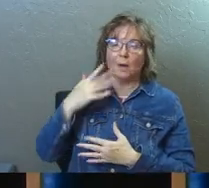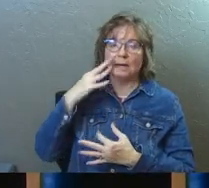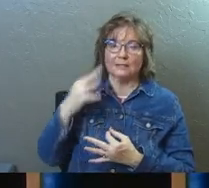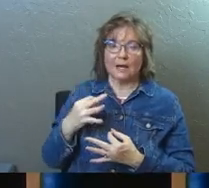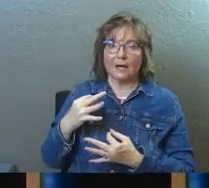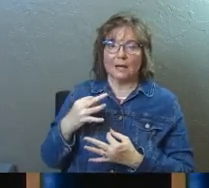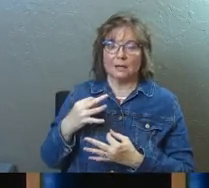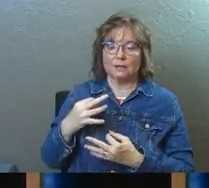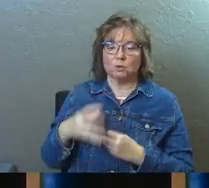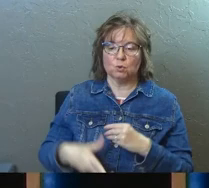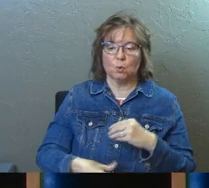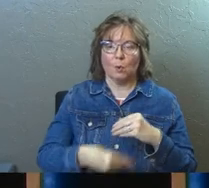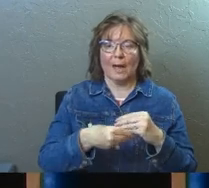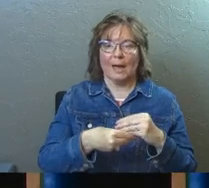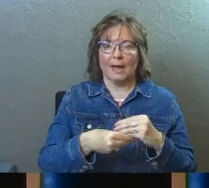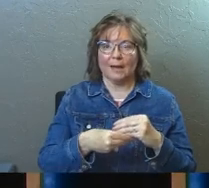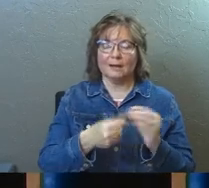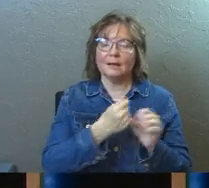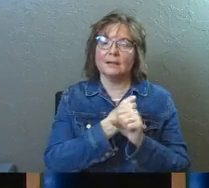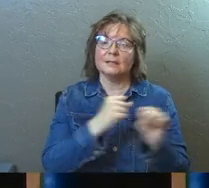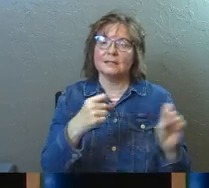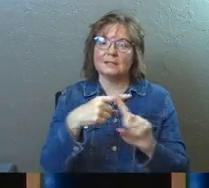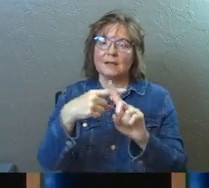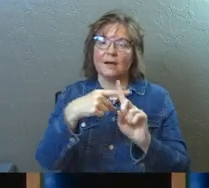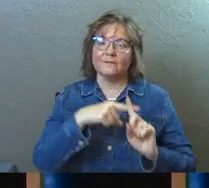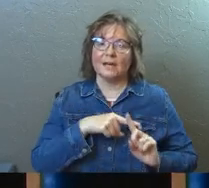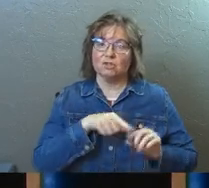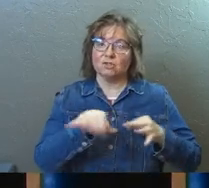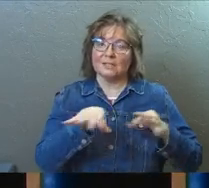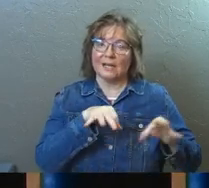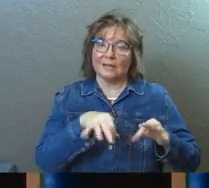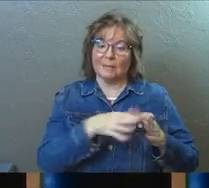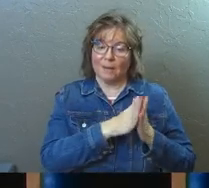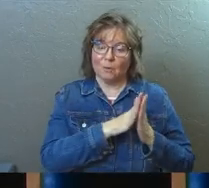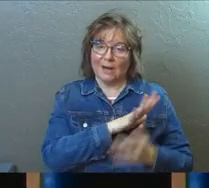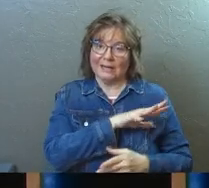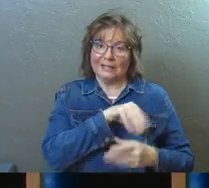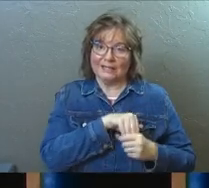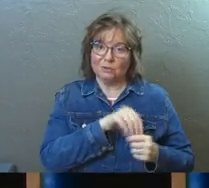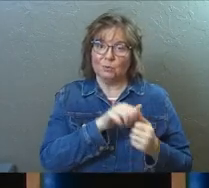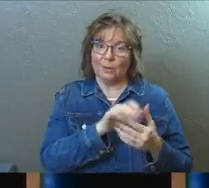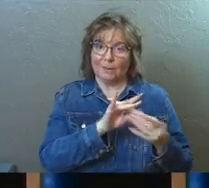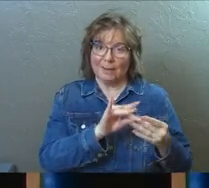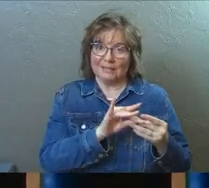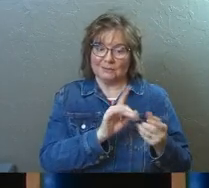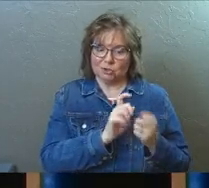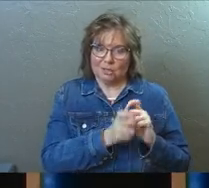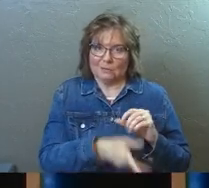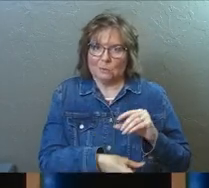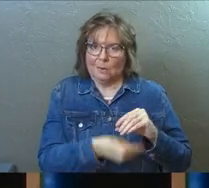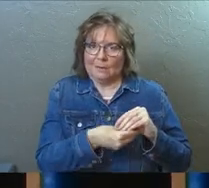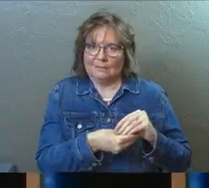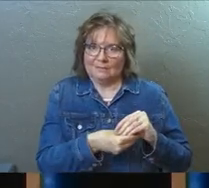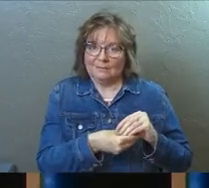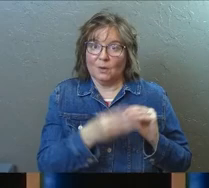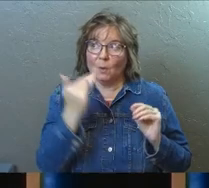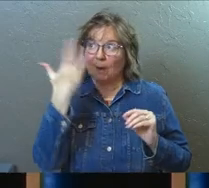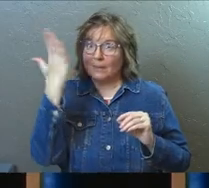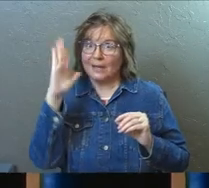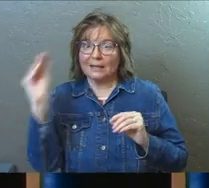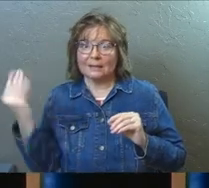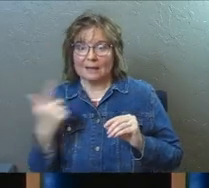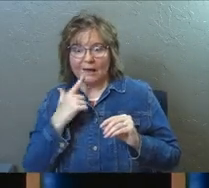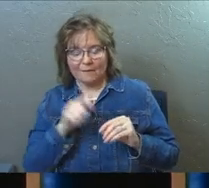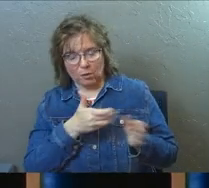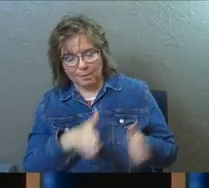a salvation explanation and prayer into the message that day because God had come in